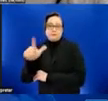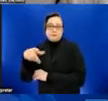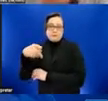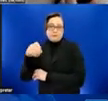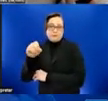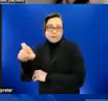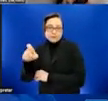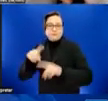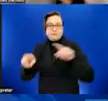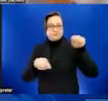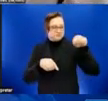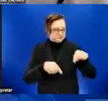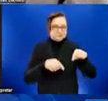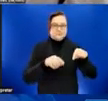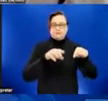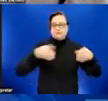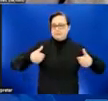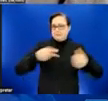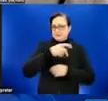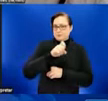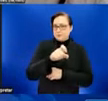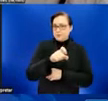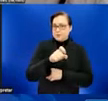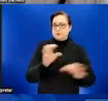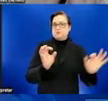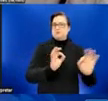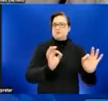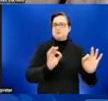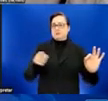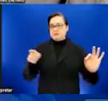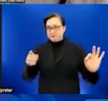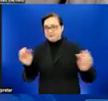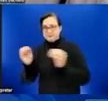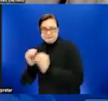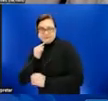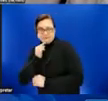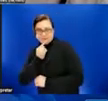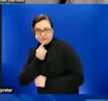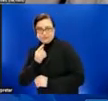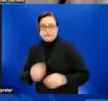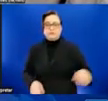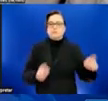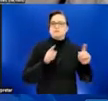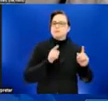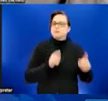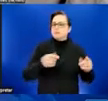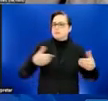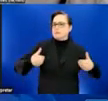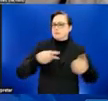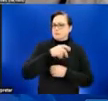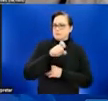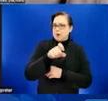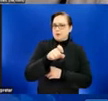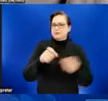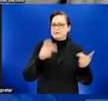illness caused by monkeypox virus is less severe than smallpox. Although monkeypox has monkey in the name, the